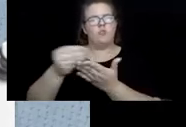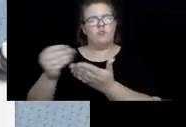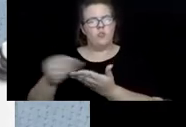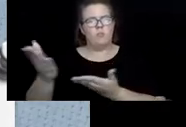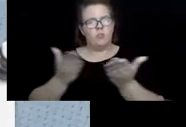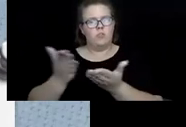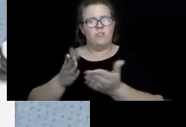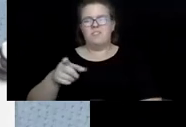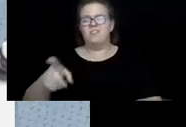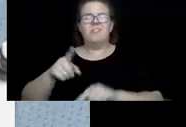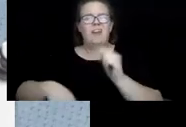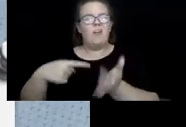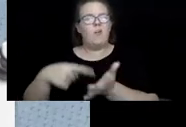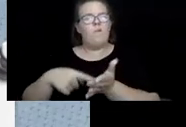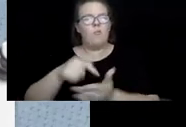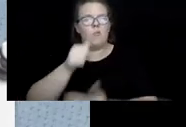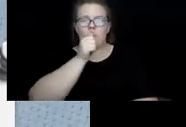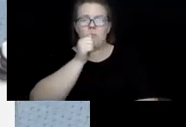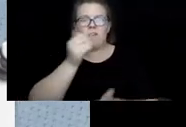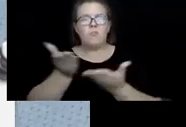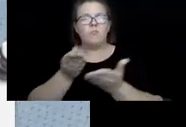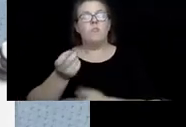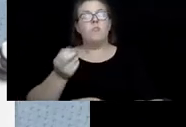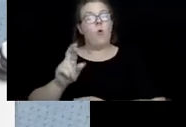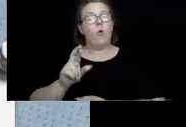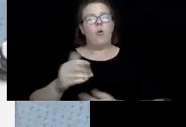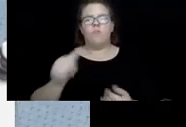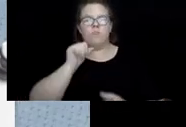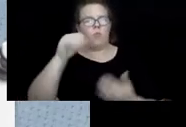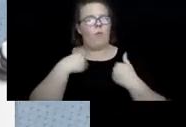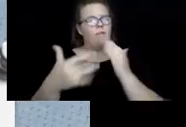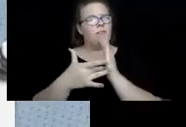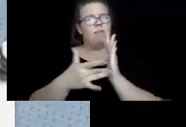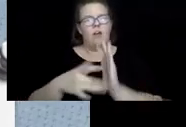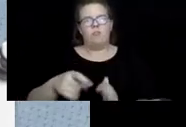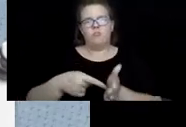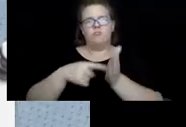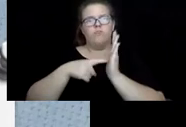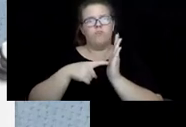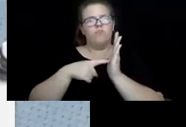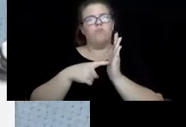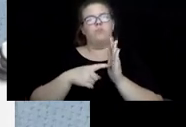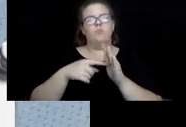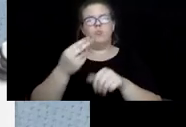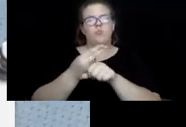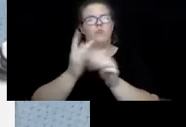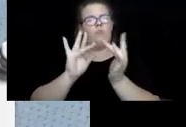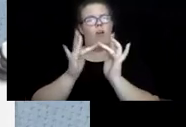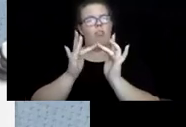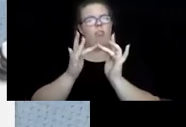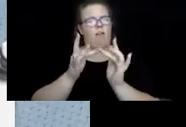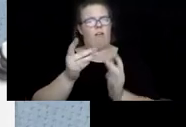private services, or they did not have the technology necessary to use the online services.